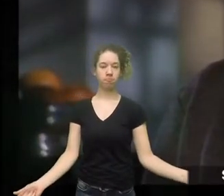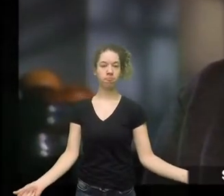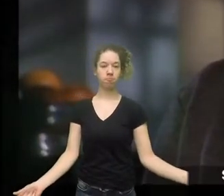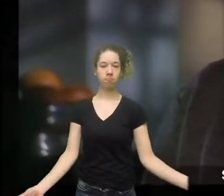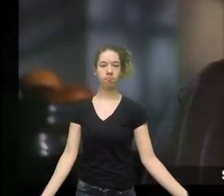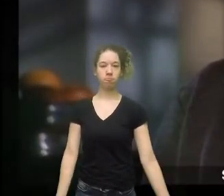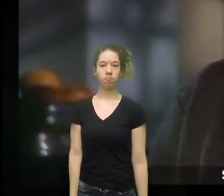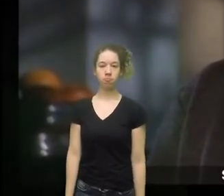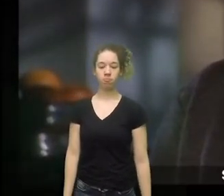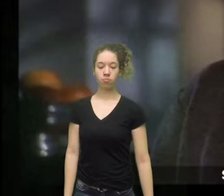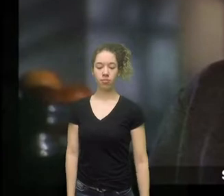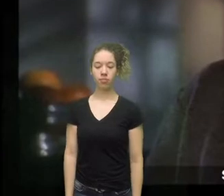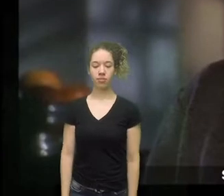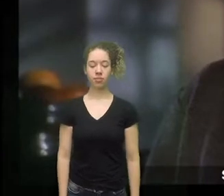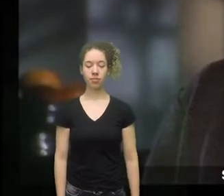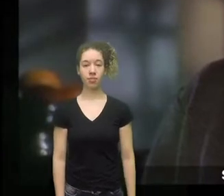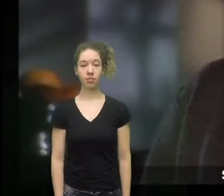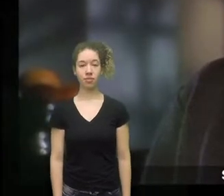So,